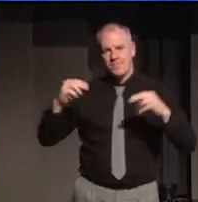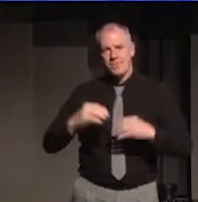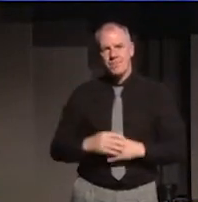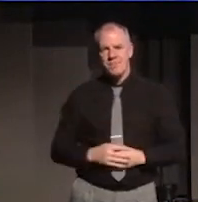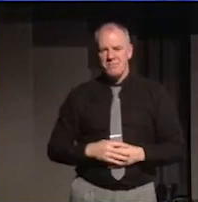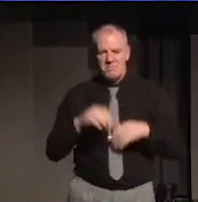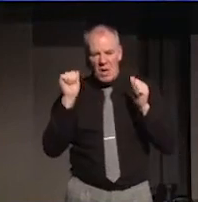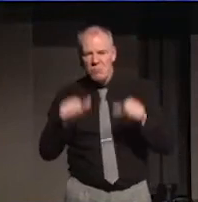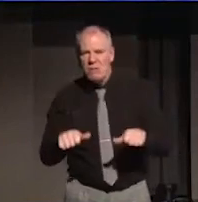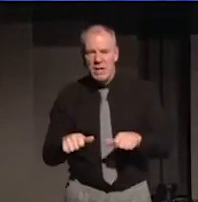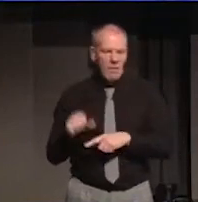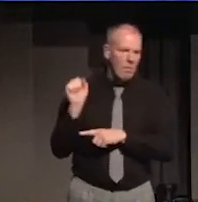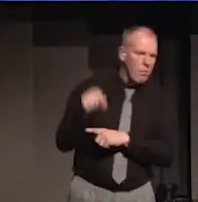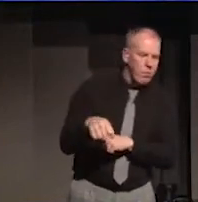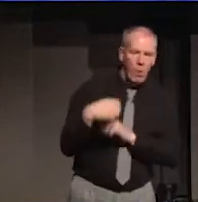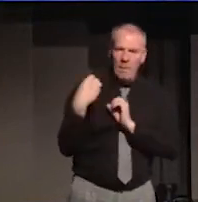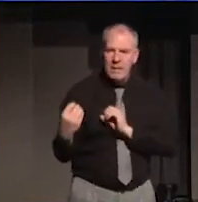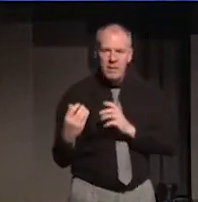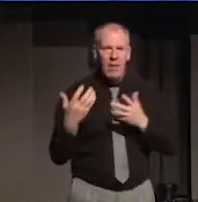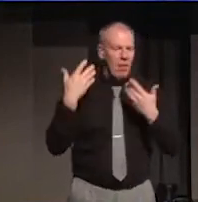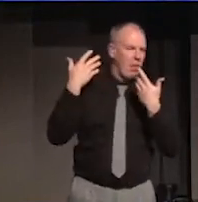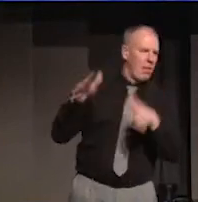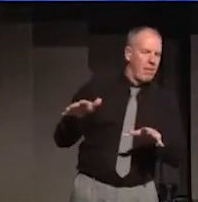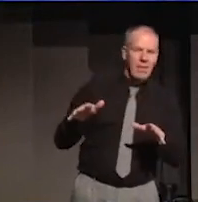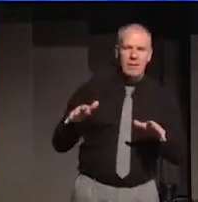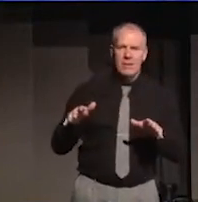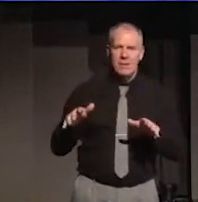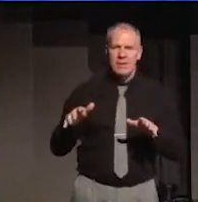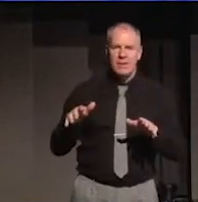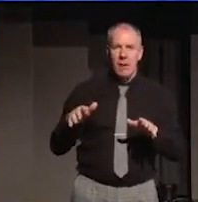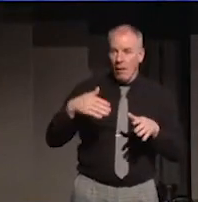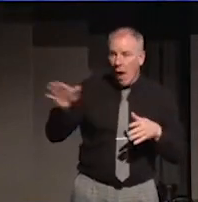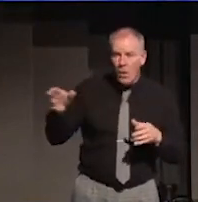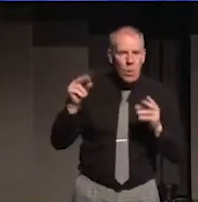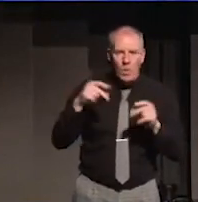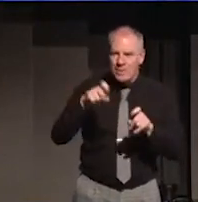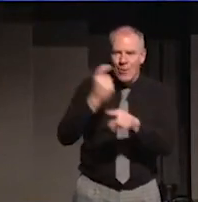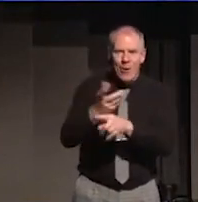Disagreeing or ignoring another opinion or another way of life doesn't make it go away.